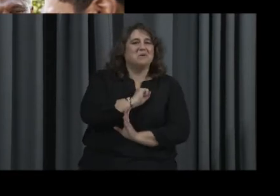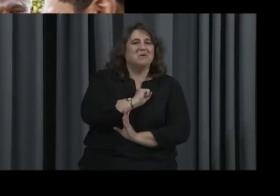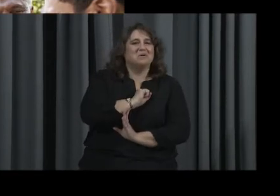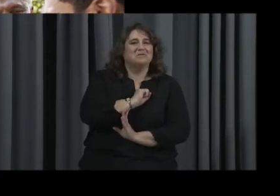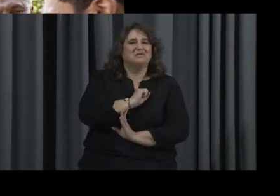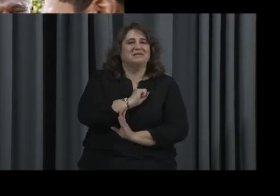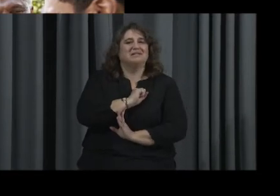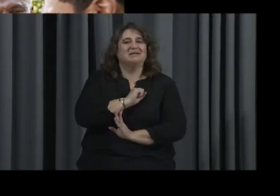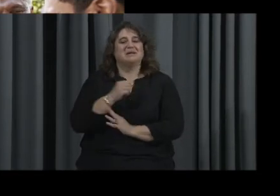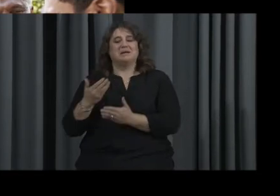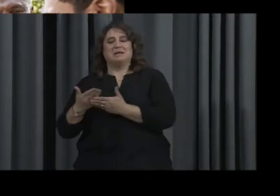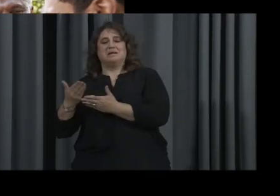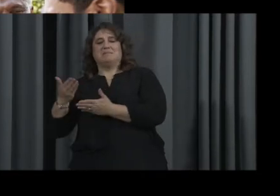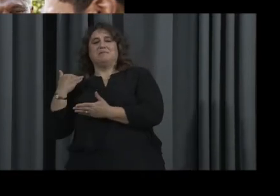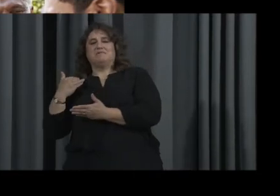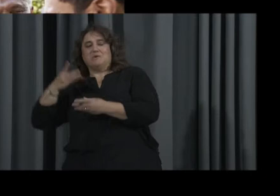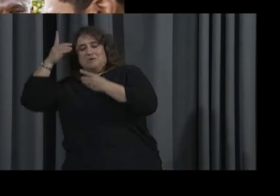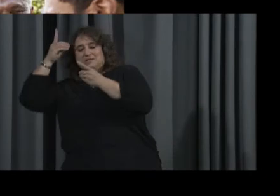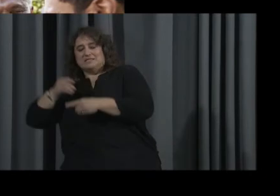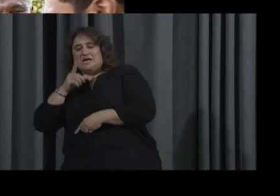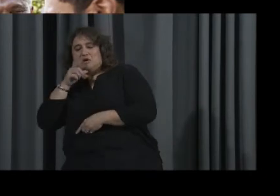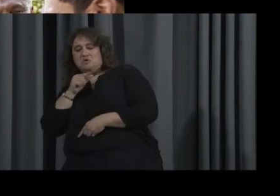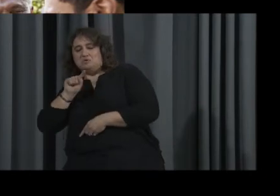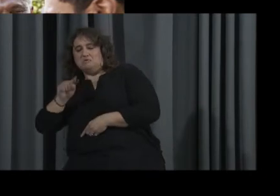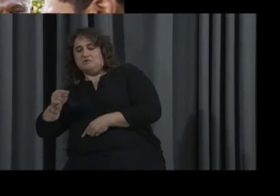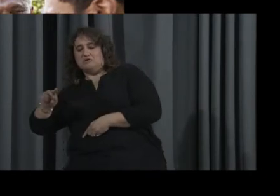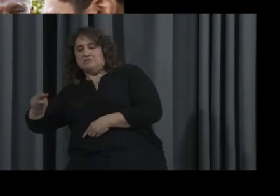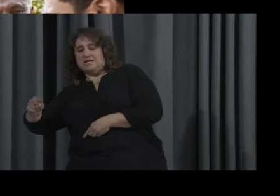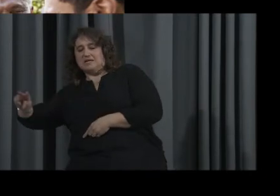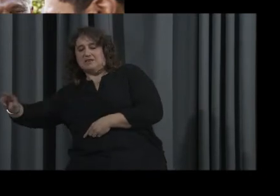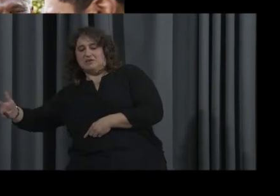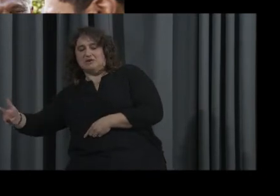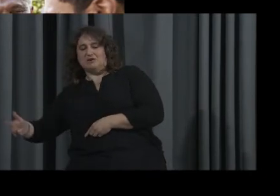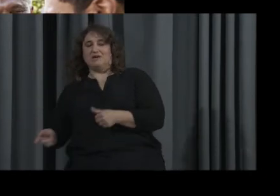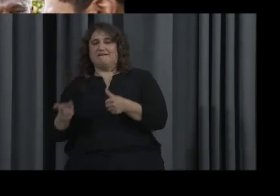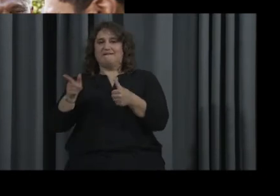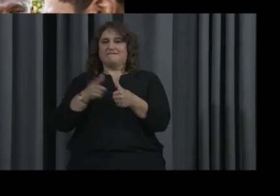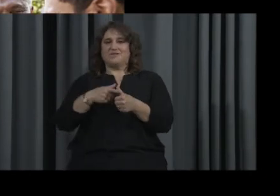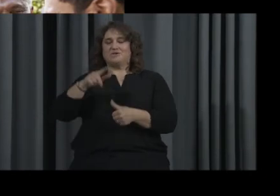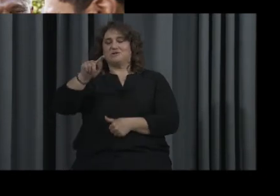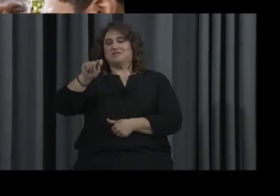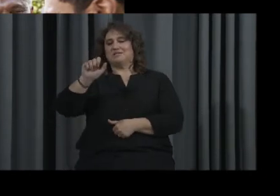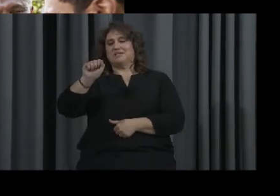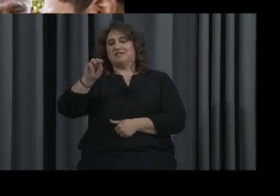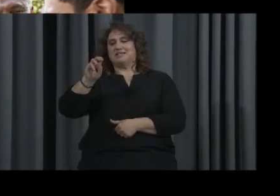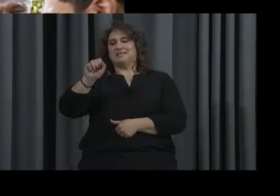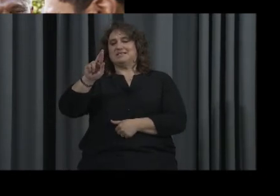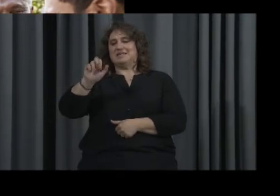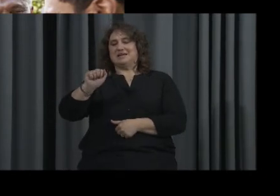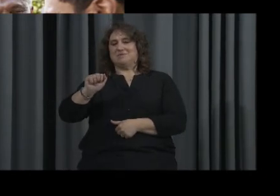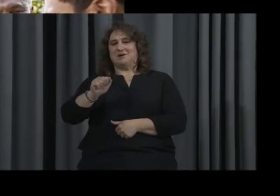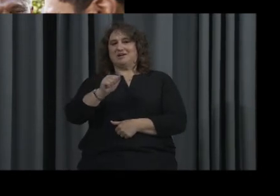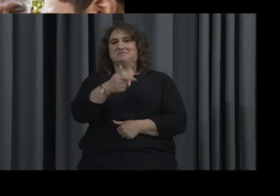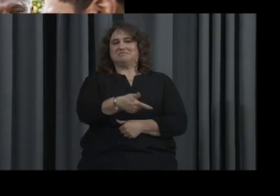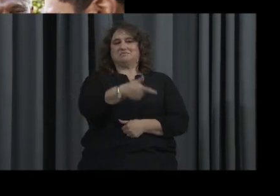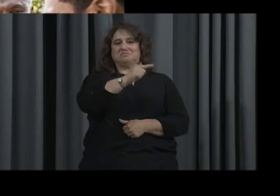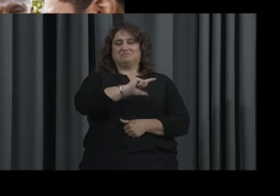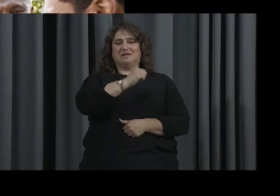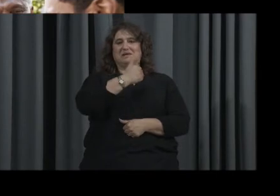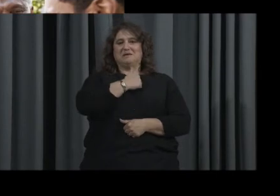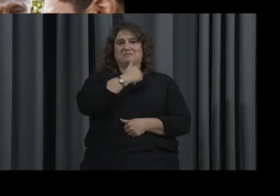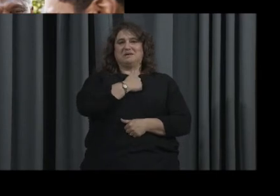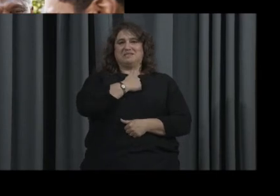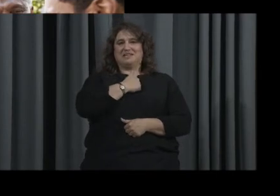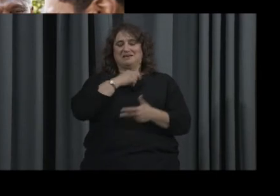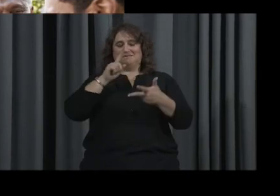which we would conduct this game. Tamara won the liberty of growing first, followed by me and then Trent. Sorry,